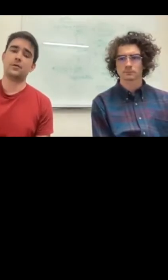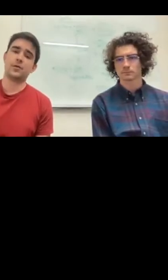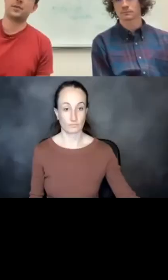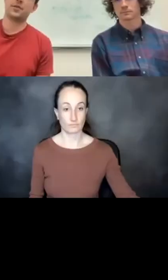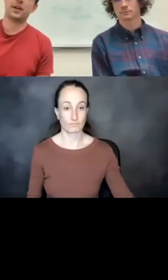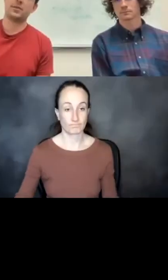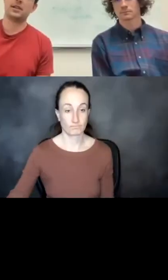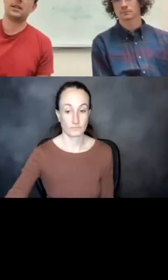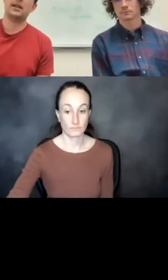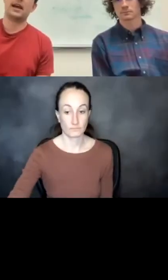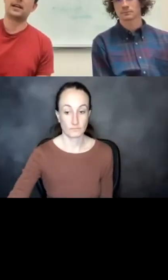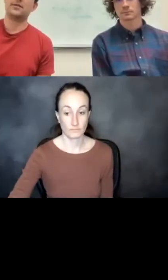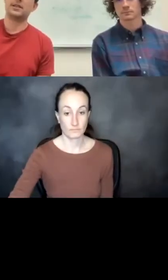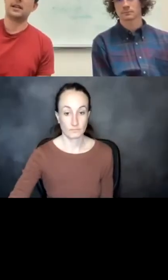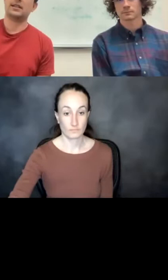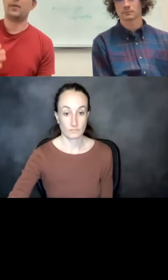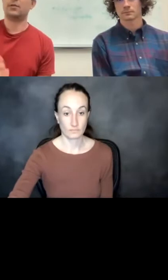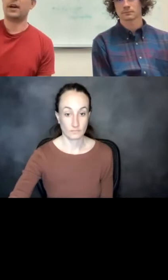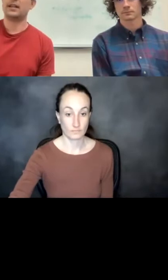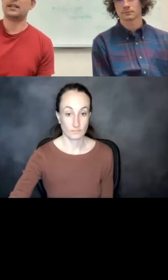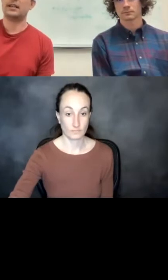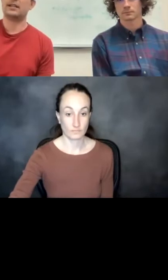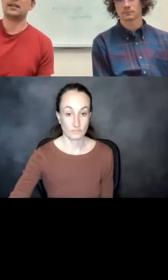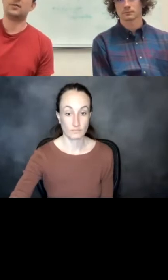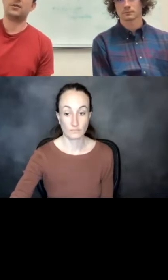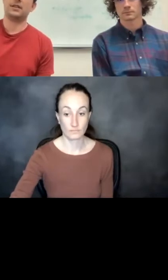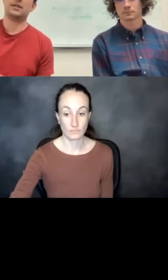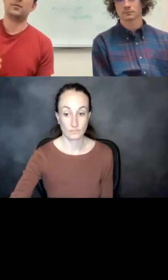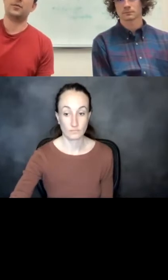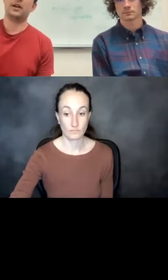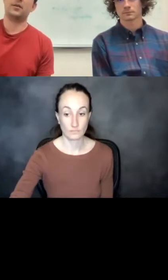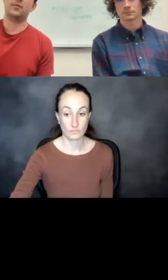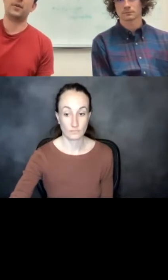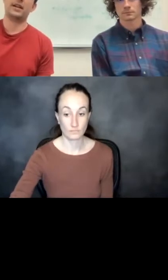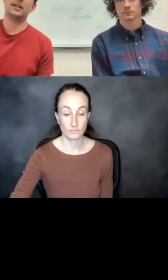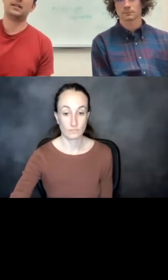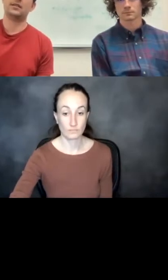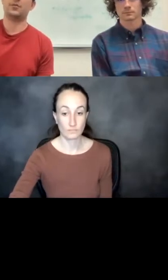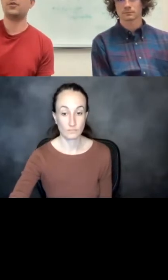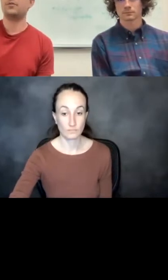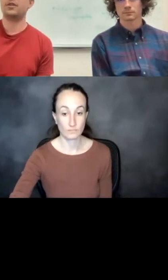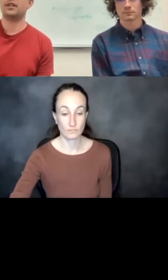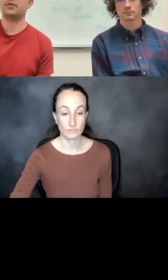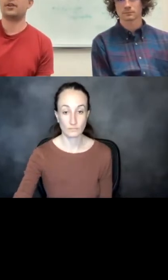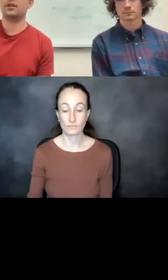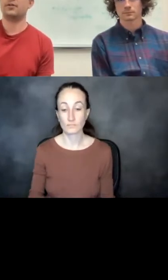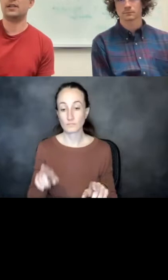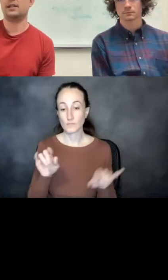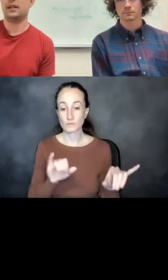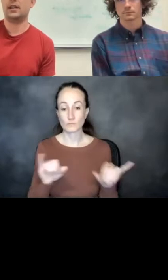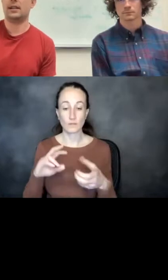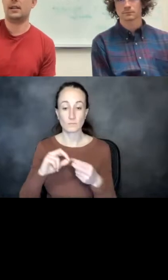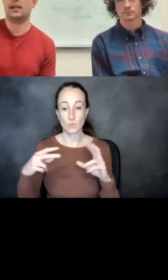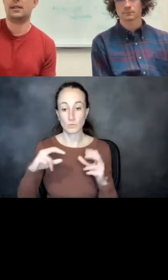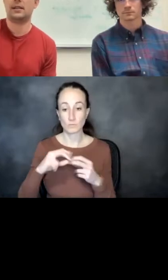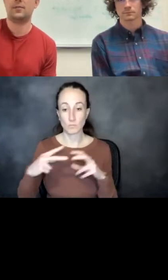viral receptor traps, active sites and metal binding sites, as well as binding or protein-protein interaction interfaces